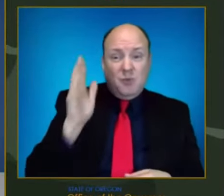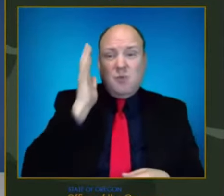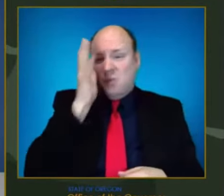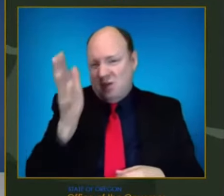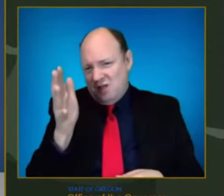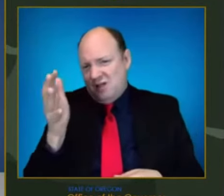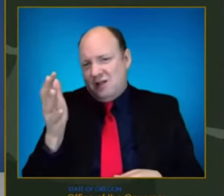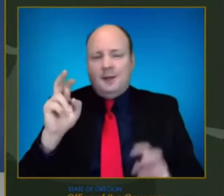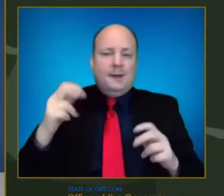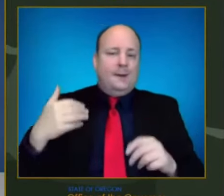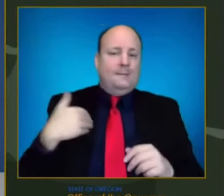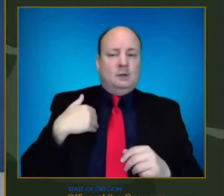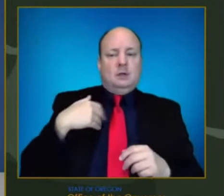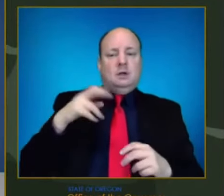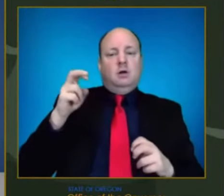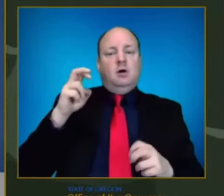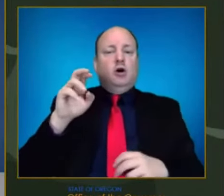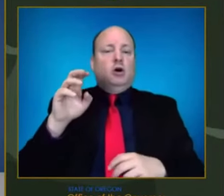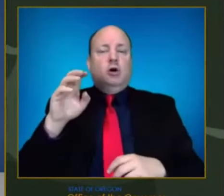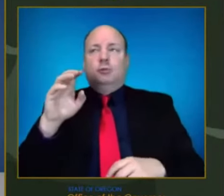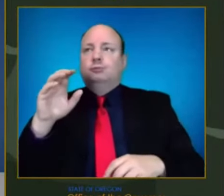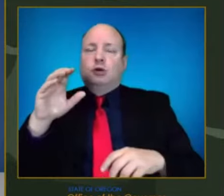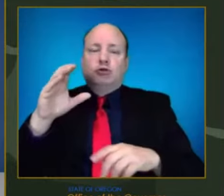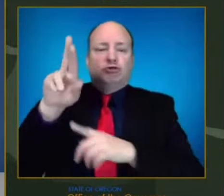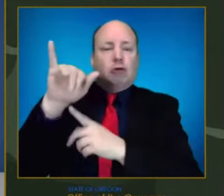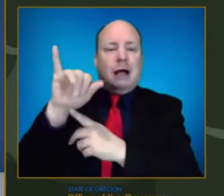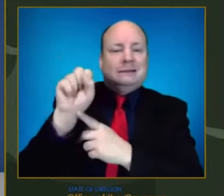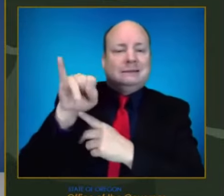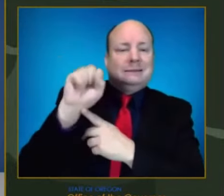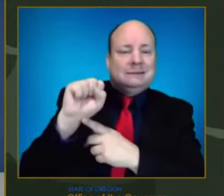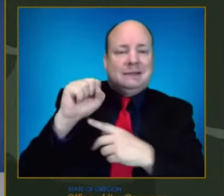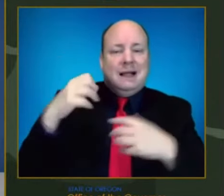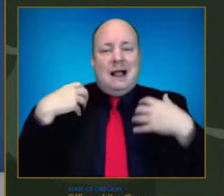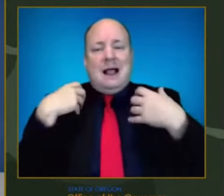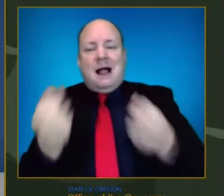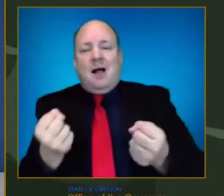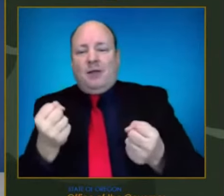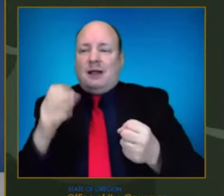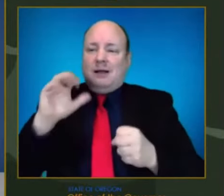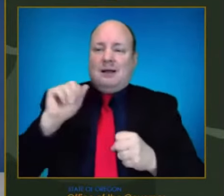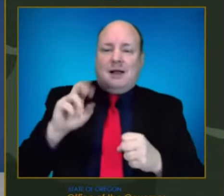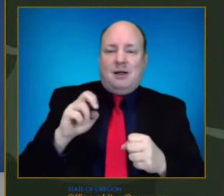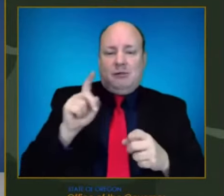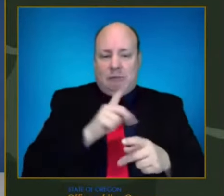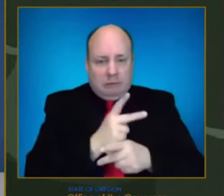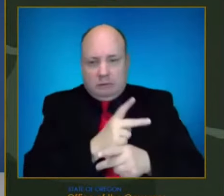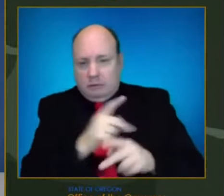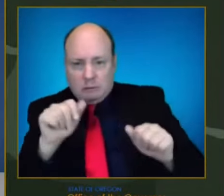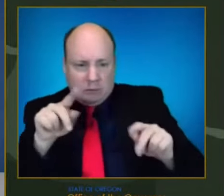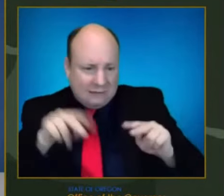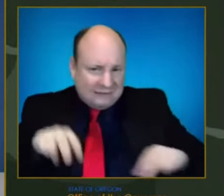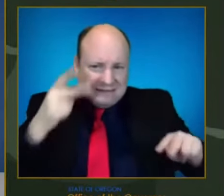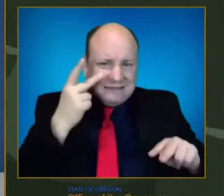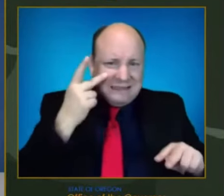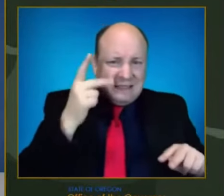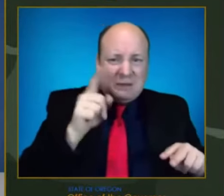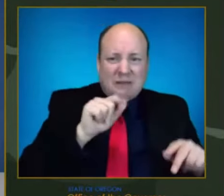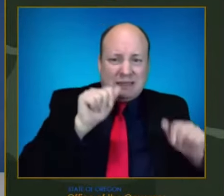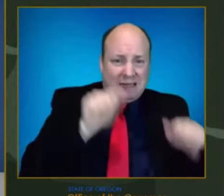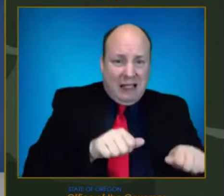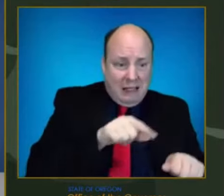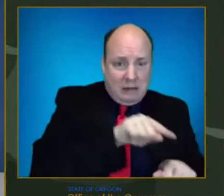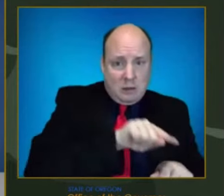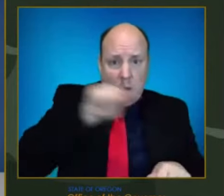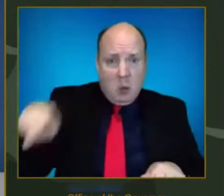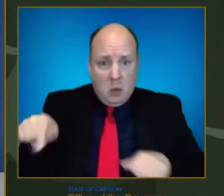use to equitably prioritize care if doctors and nurses are forced to make heartbreaking decisions in the face of limited intensive care beds, ventilators,